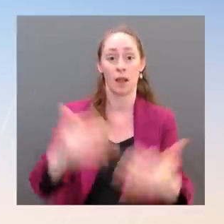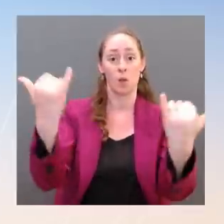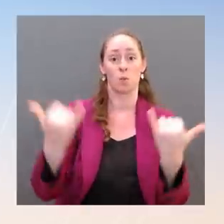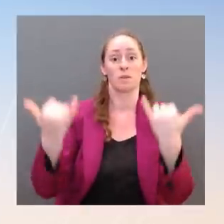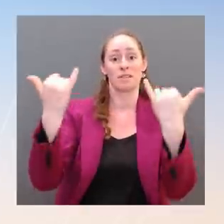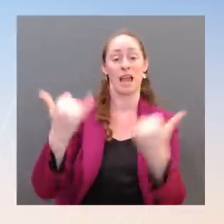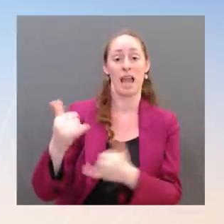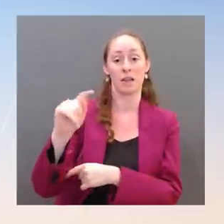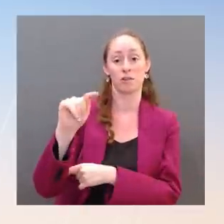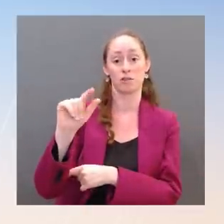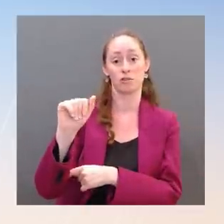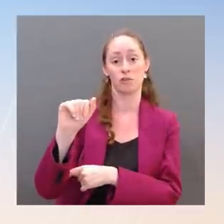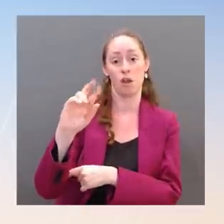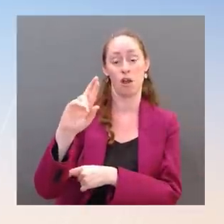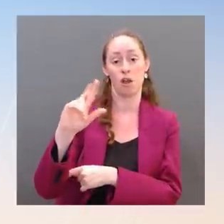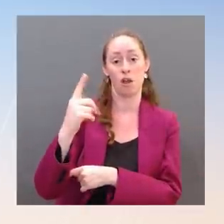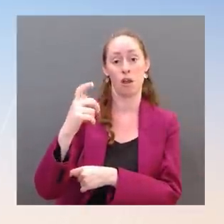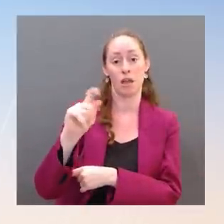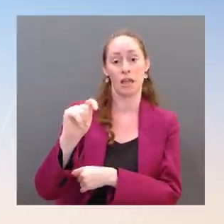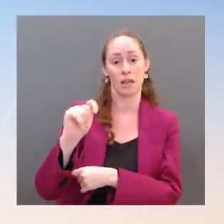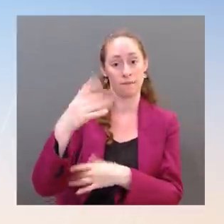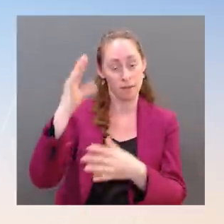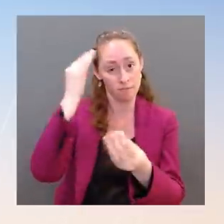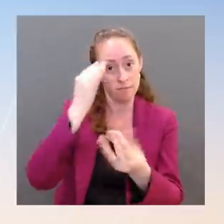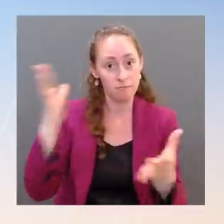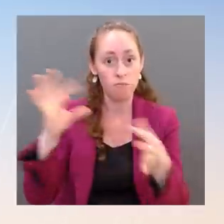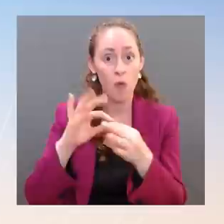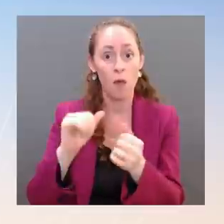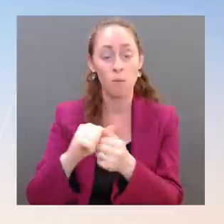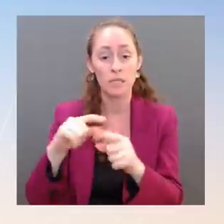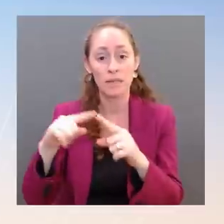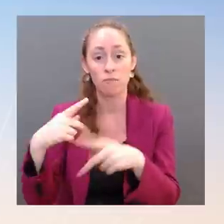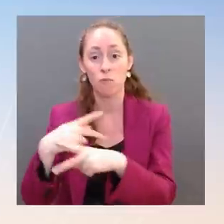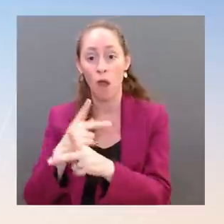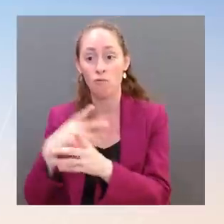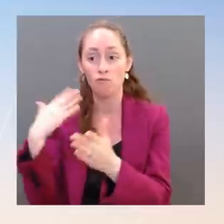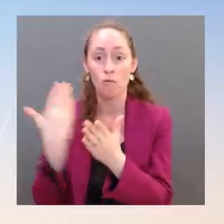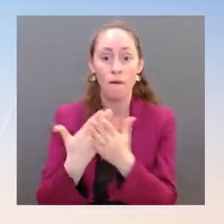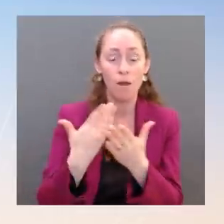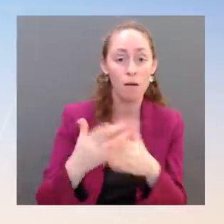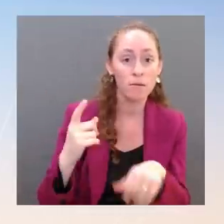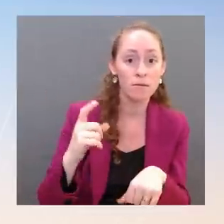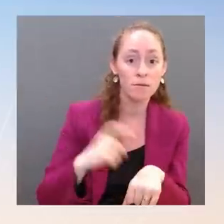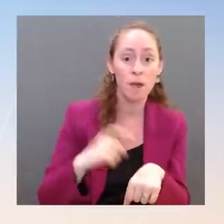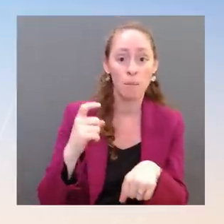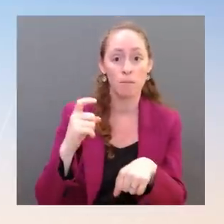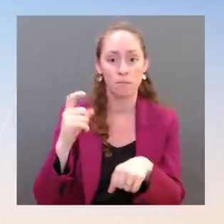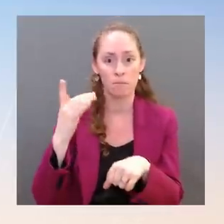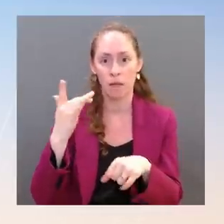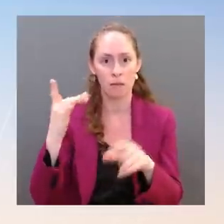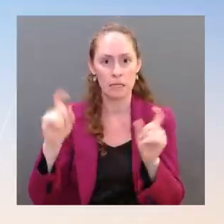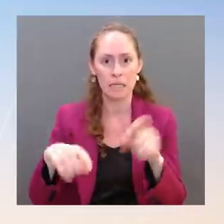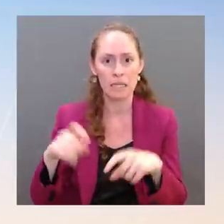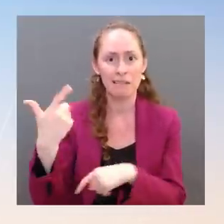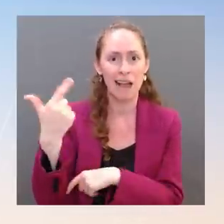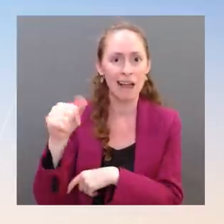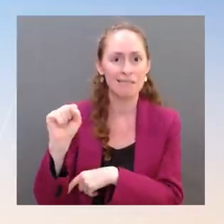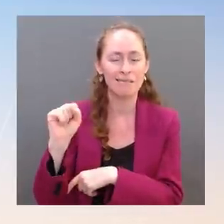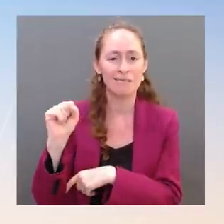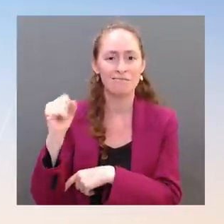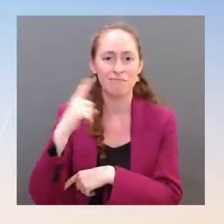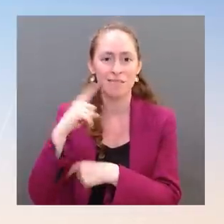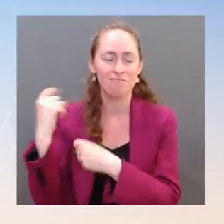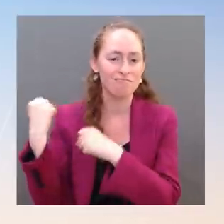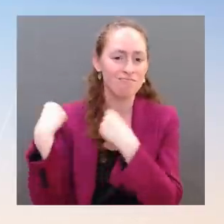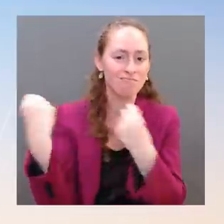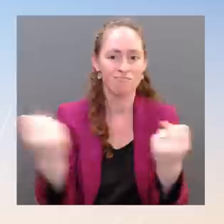drop in the Dow so far. What would you say — what does the White House say to investors and to everyday Americans who are concerned that there's no end in sight to